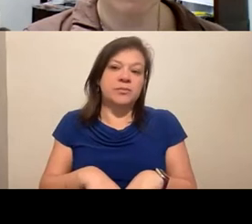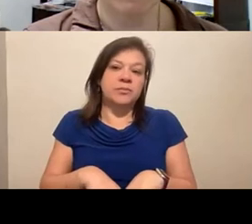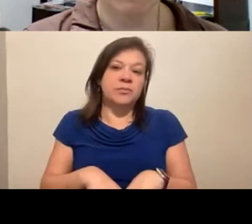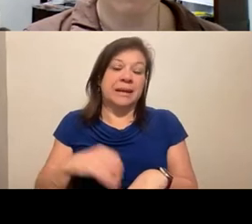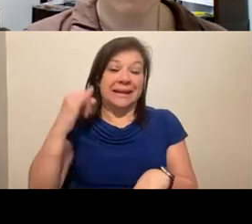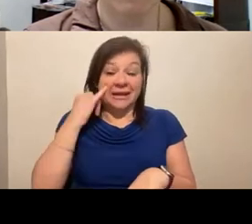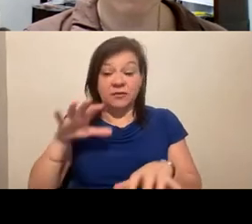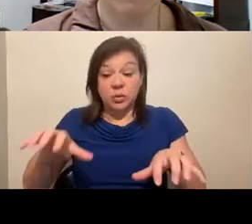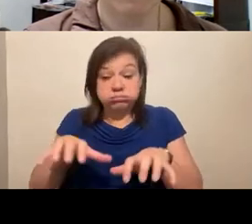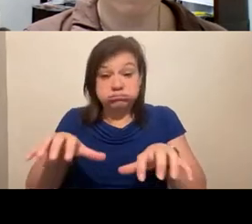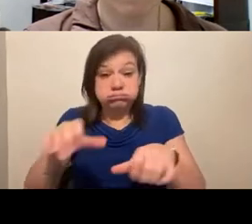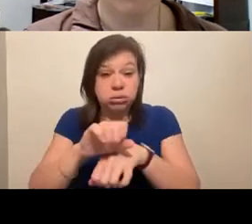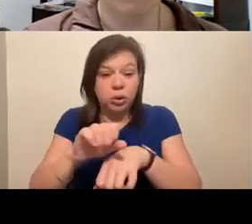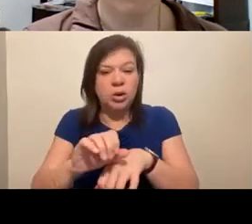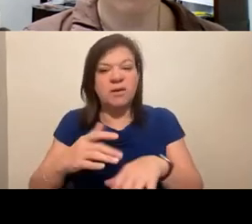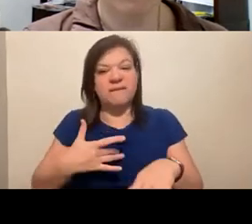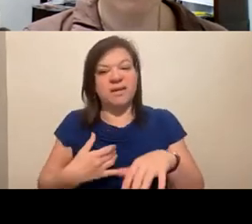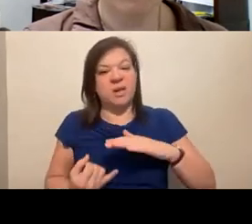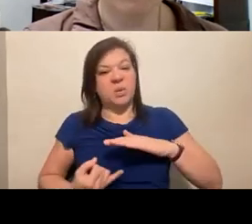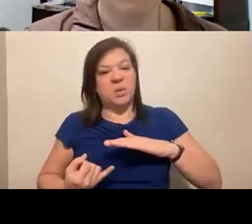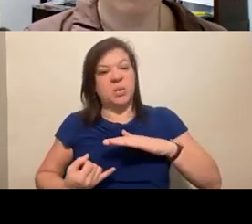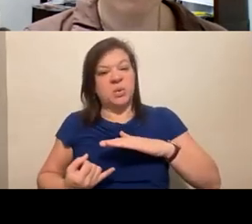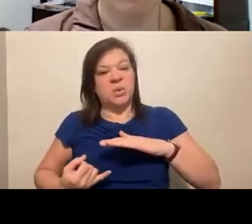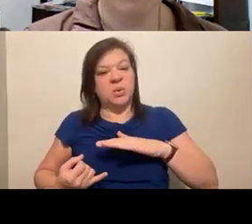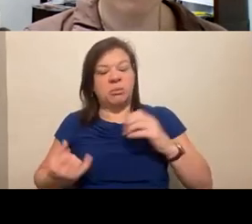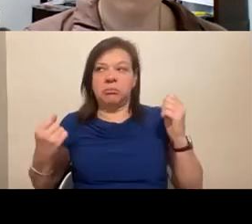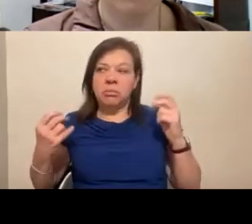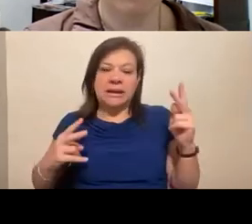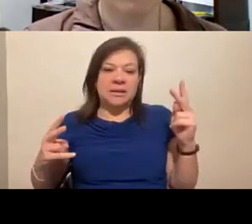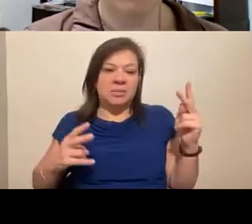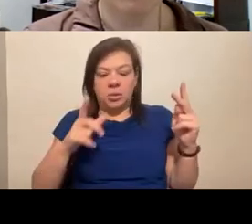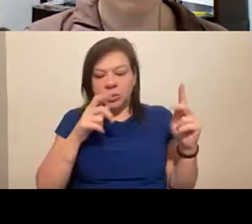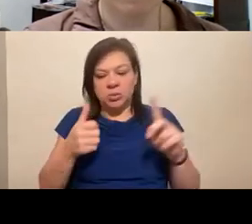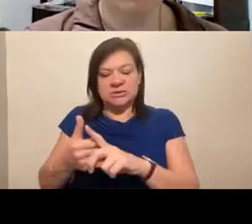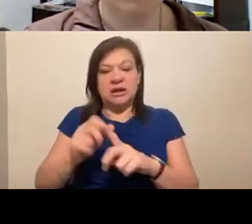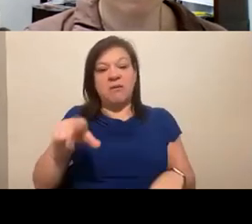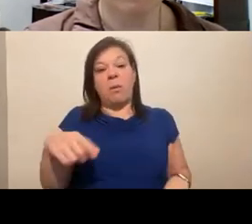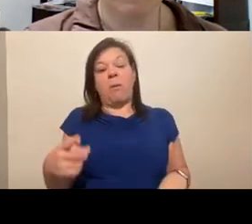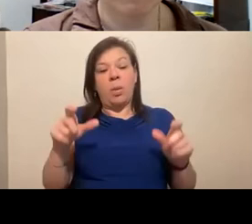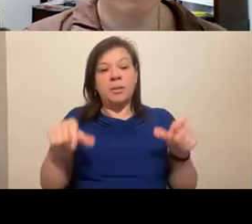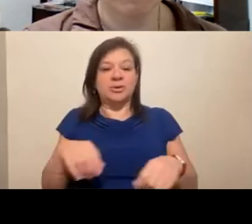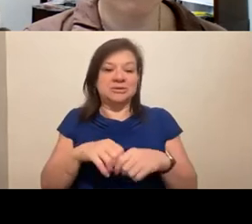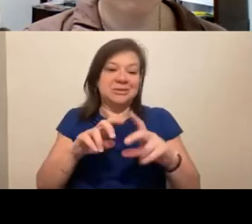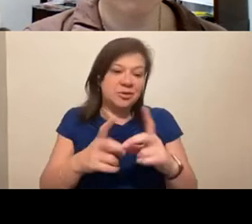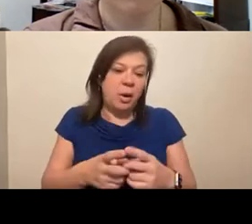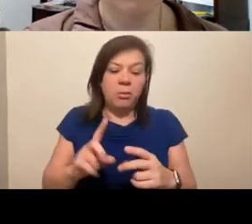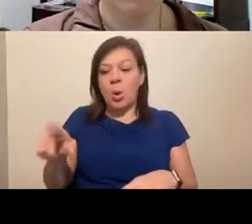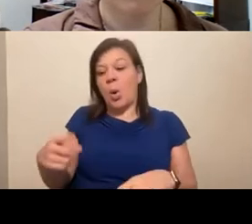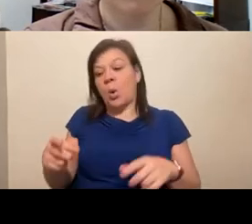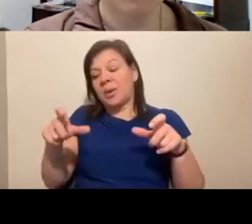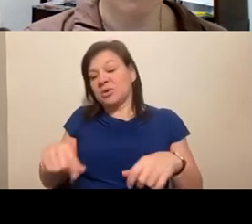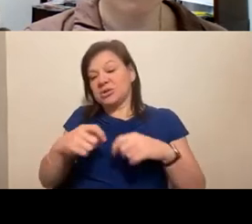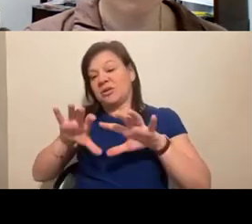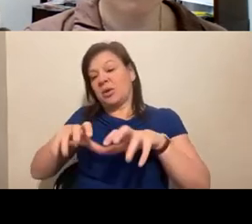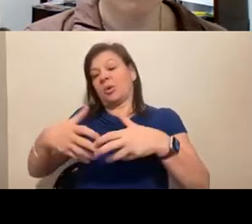work, it can feel very isolating. There are many, many people who are the only person in their department, or in their institution, or in their